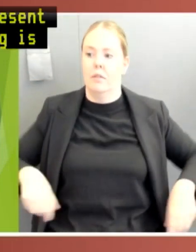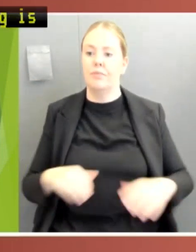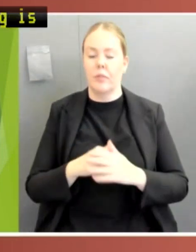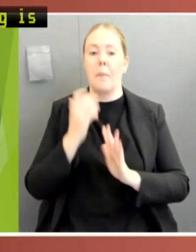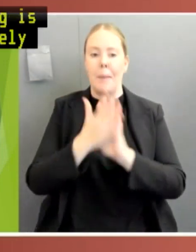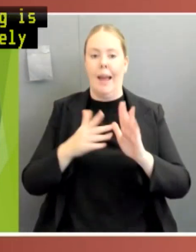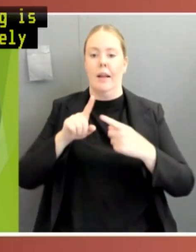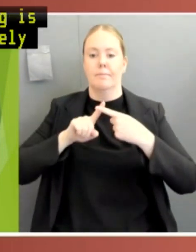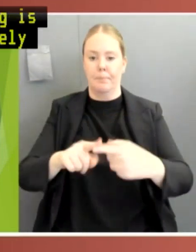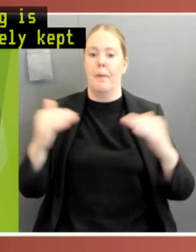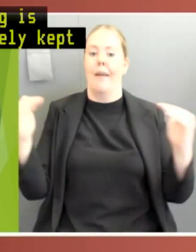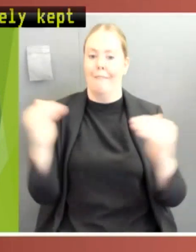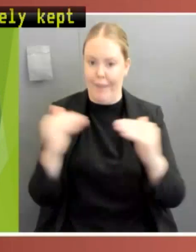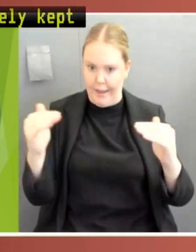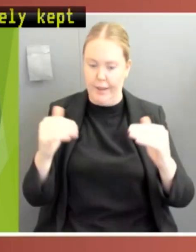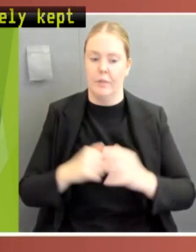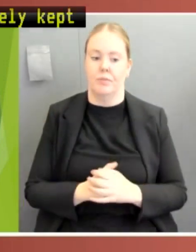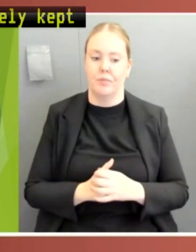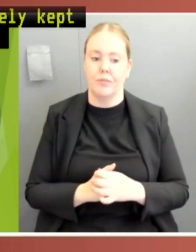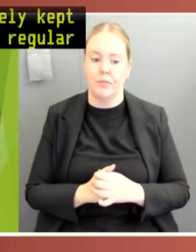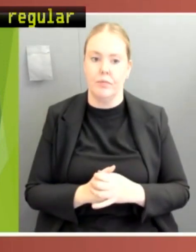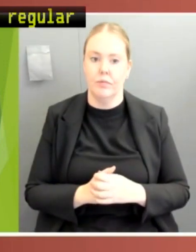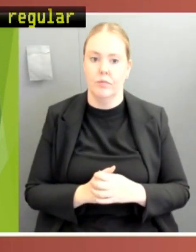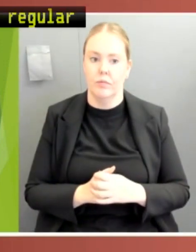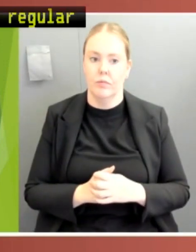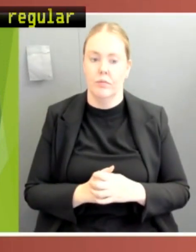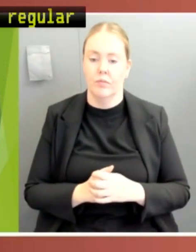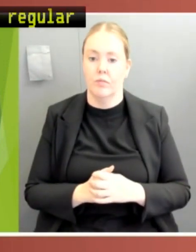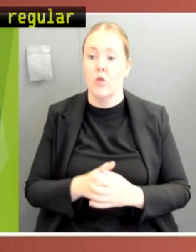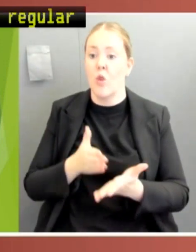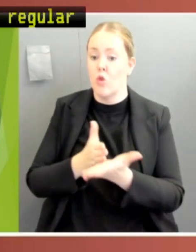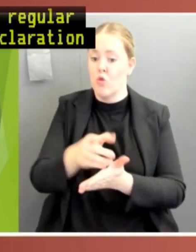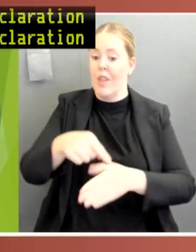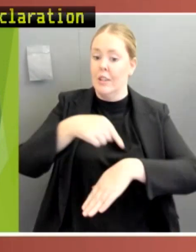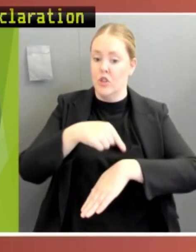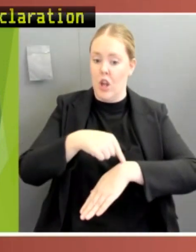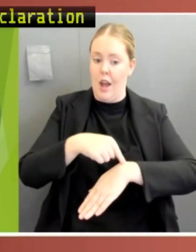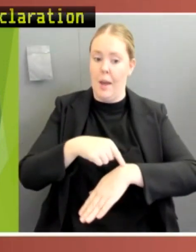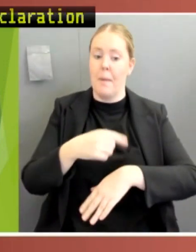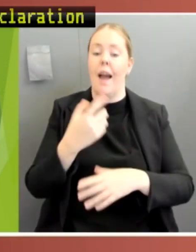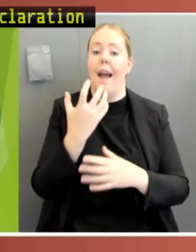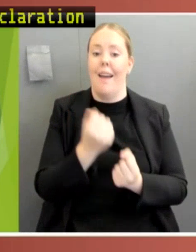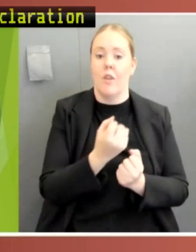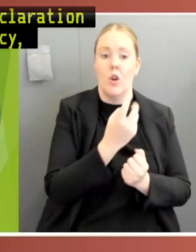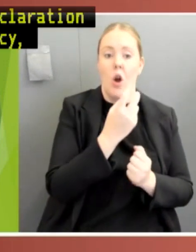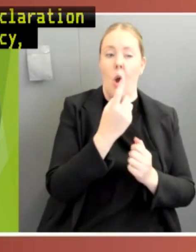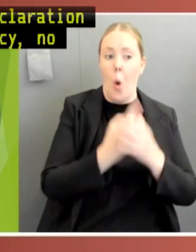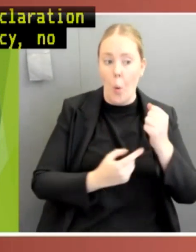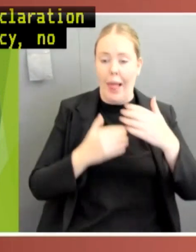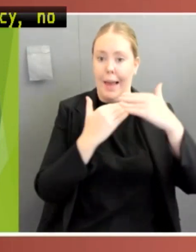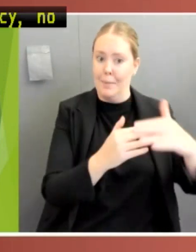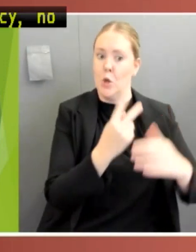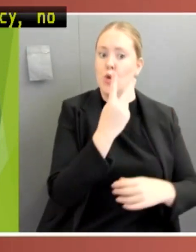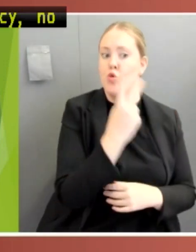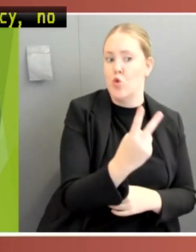declaration of a public health emergency, no more than two parliamentarians were on leave and three were paired on any day. But the situation changed dramatically once